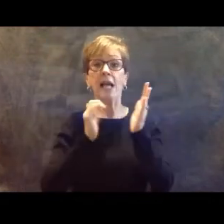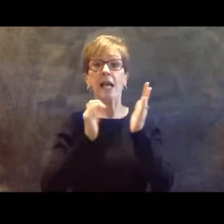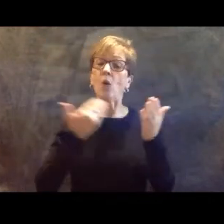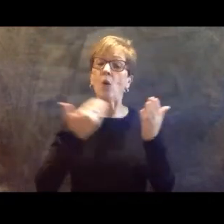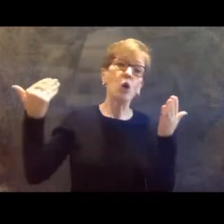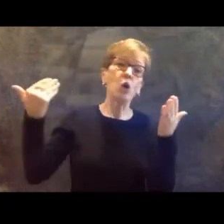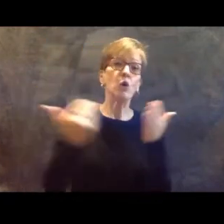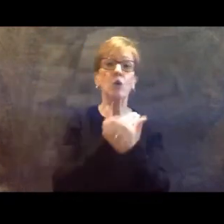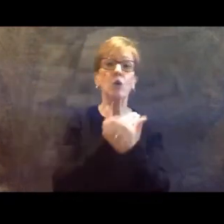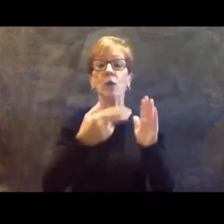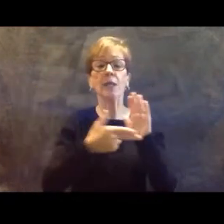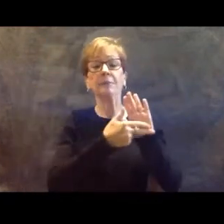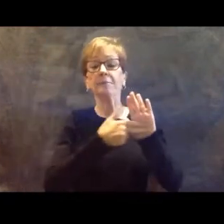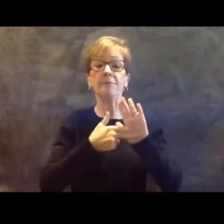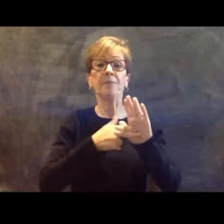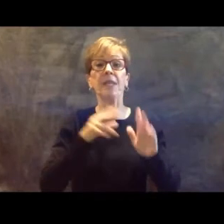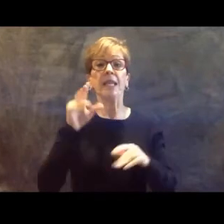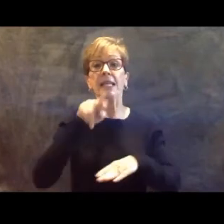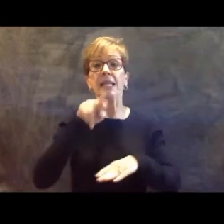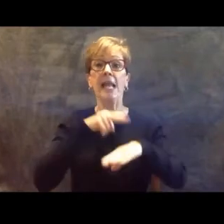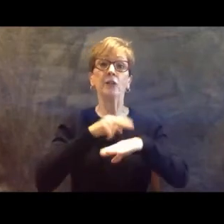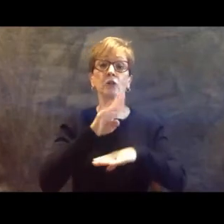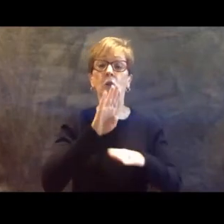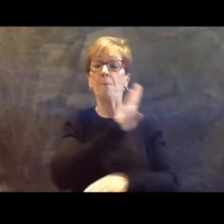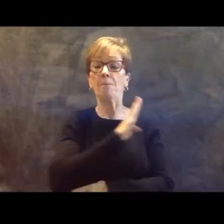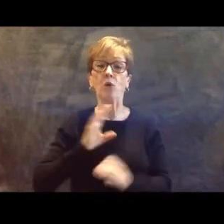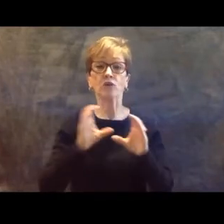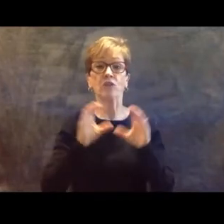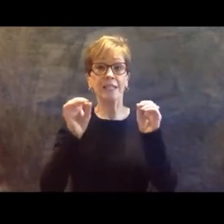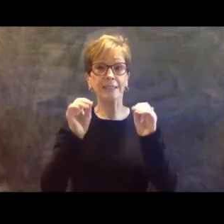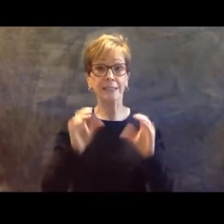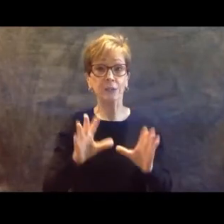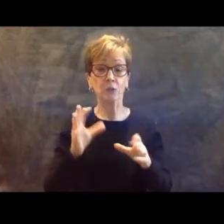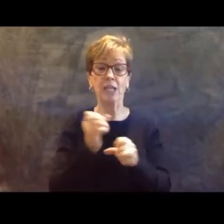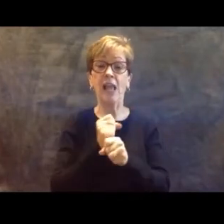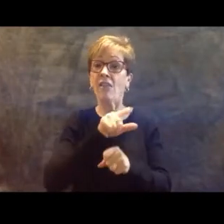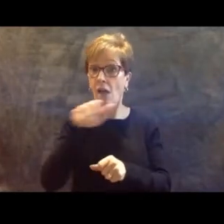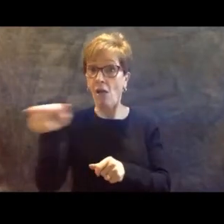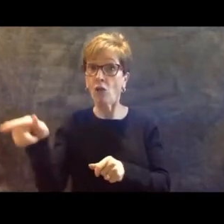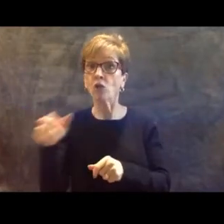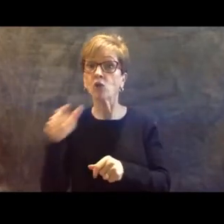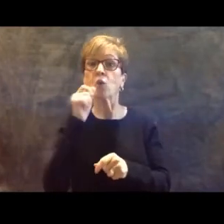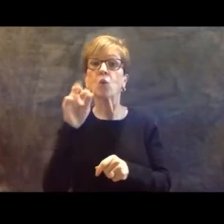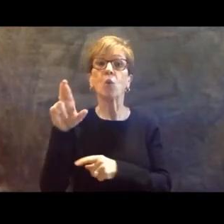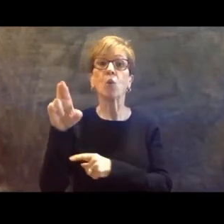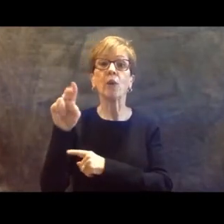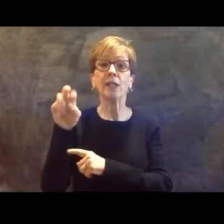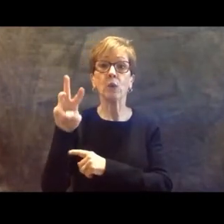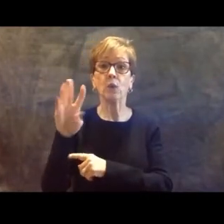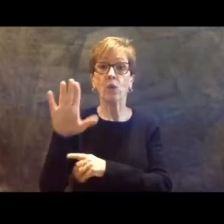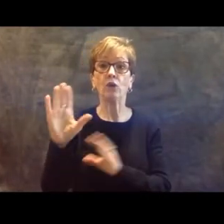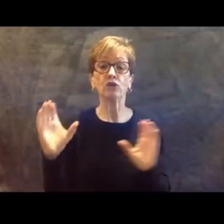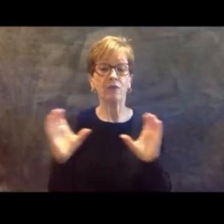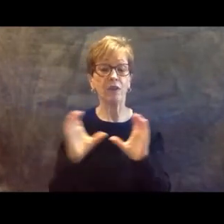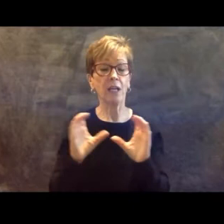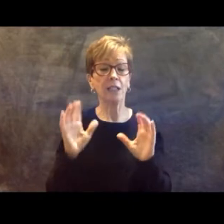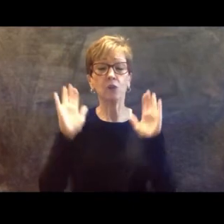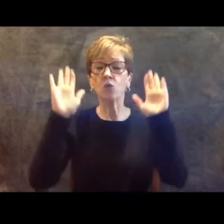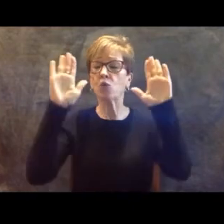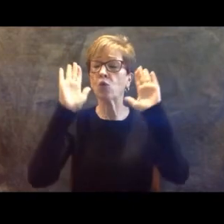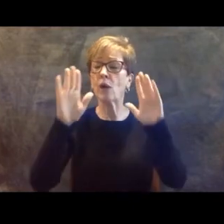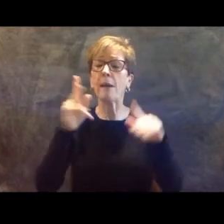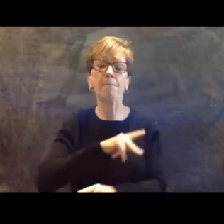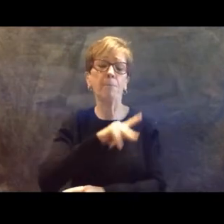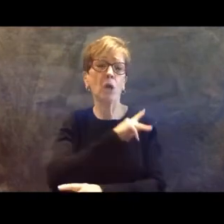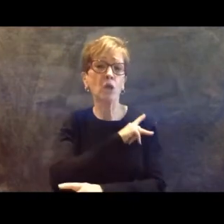board certified teachers and those renewing their certification. This is a great personal achievement for you as educators